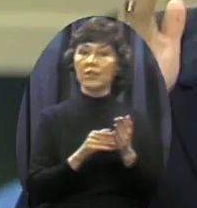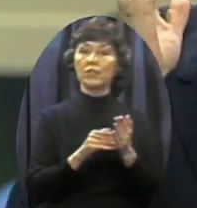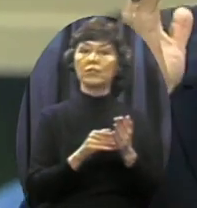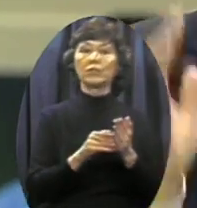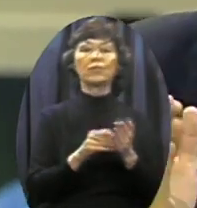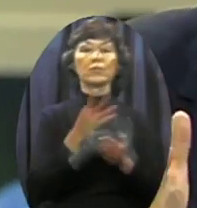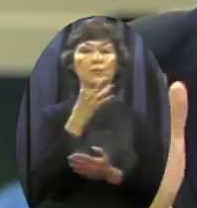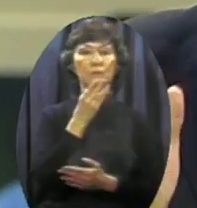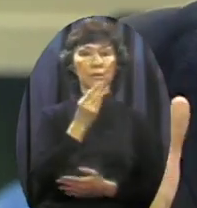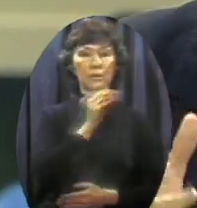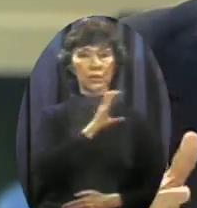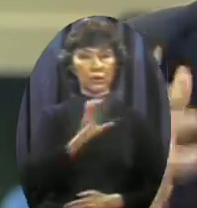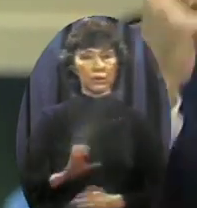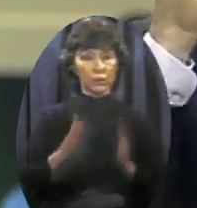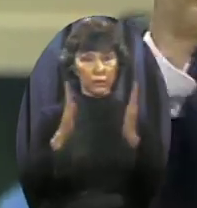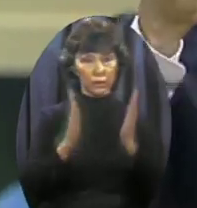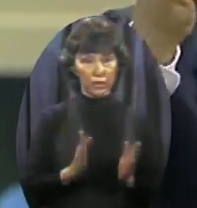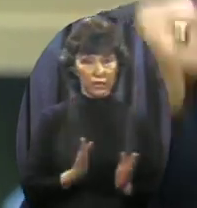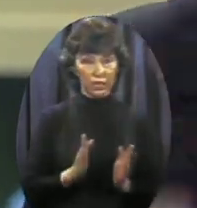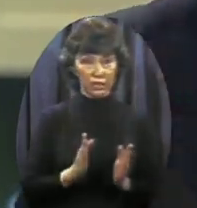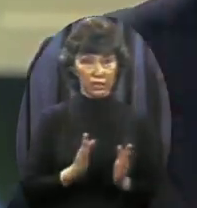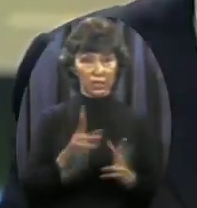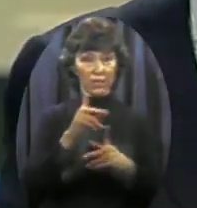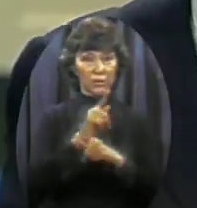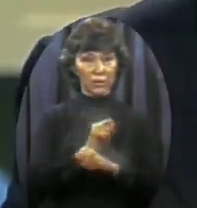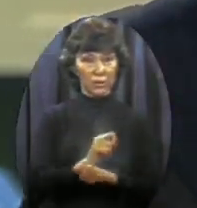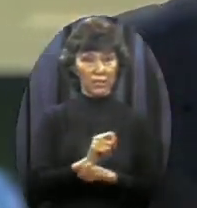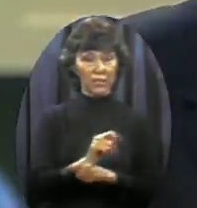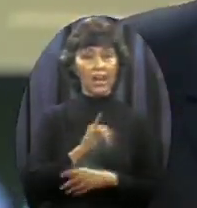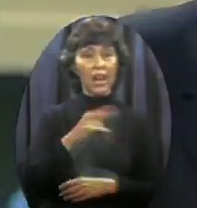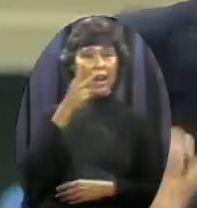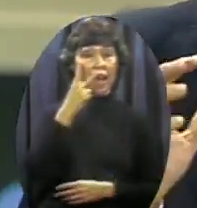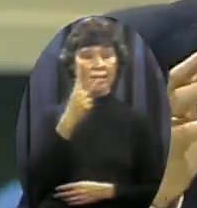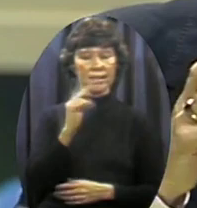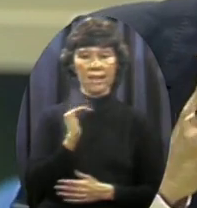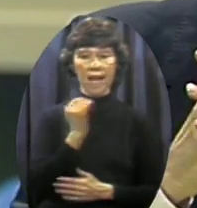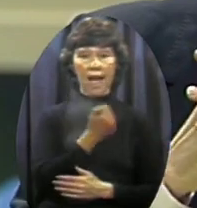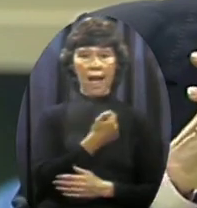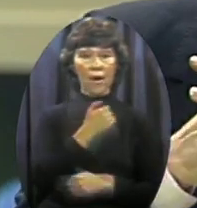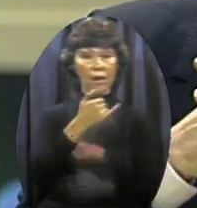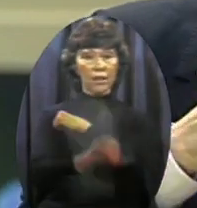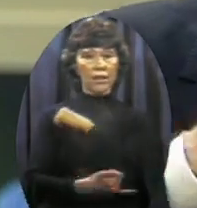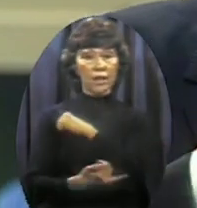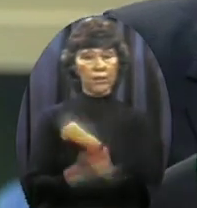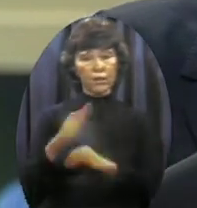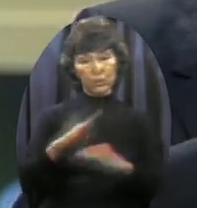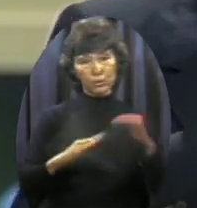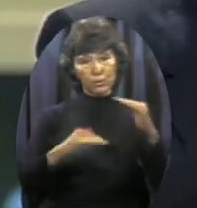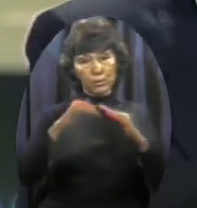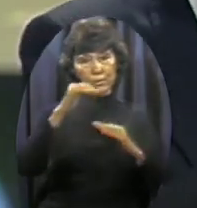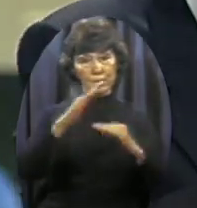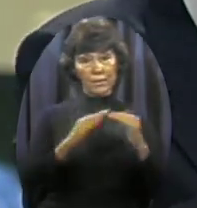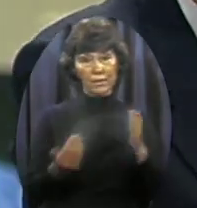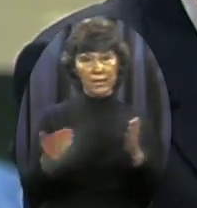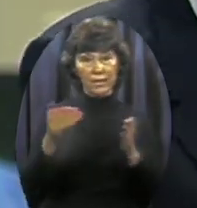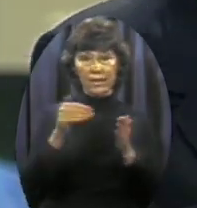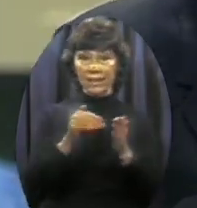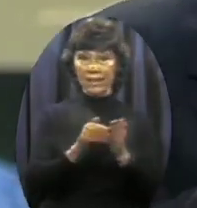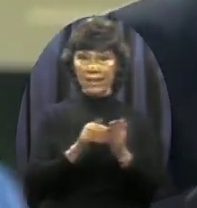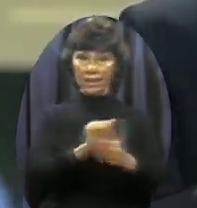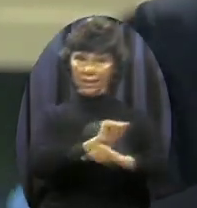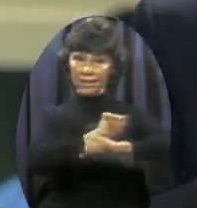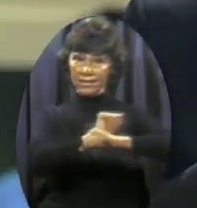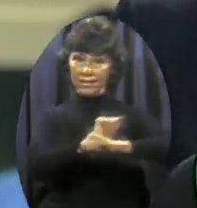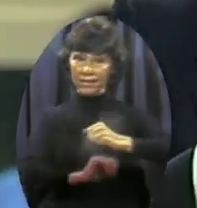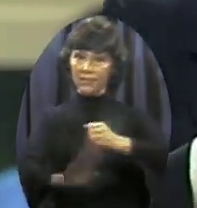president and our government very wisely Rebuilding our defenses Because when a country begins to strengthen itself morally and spiritually